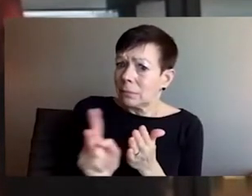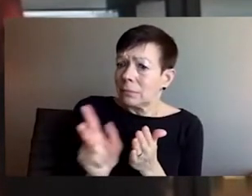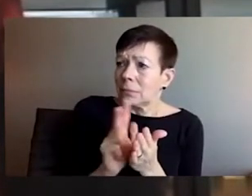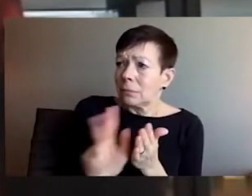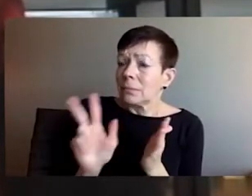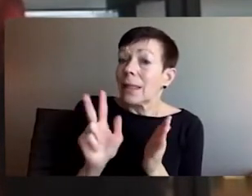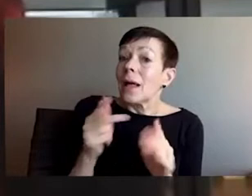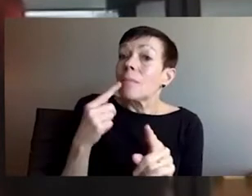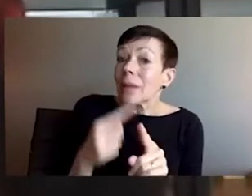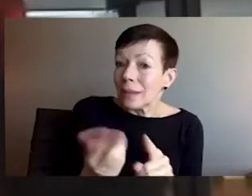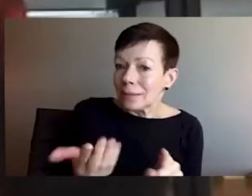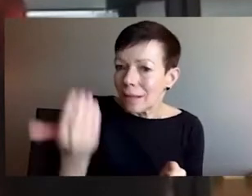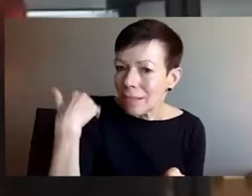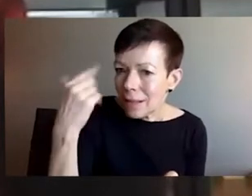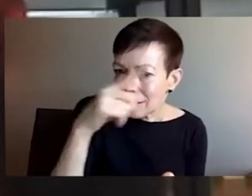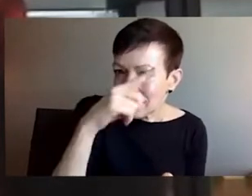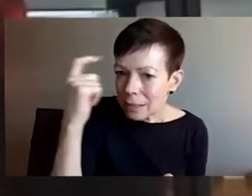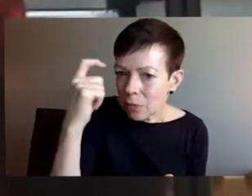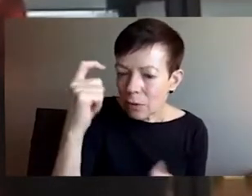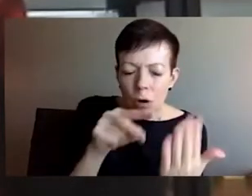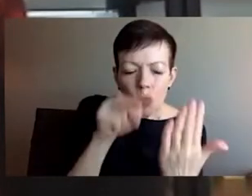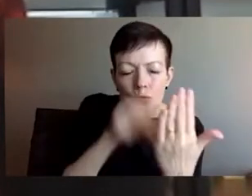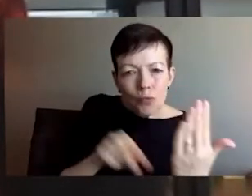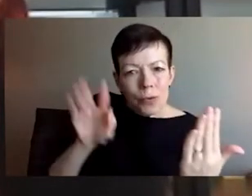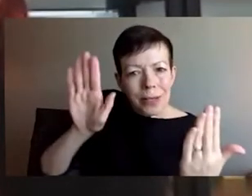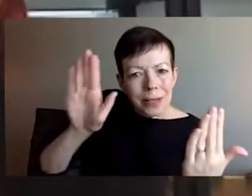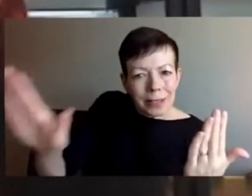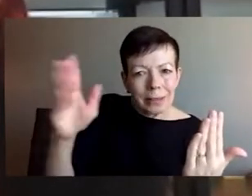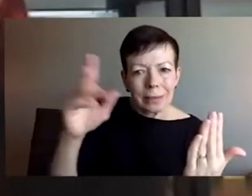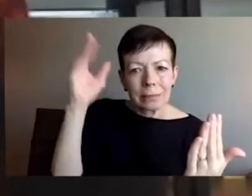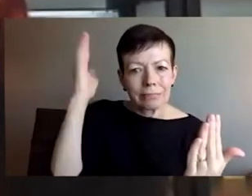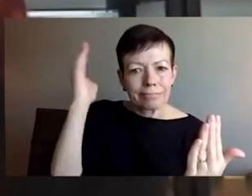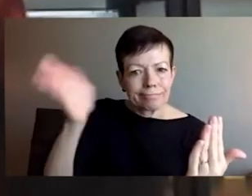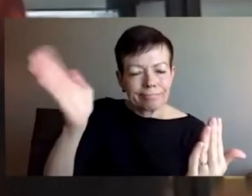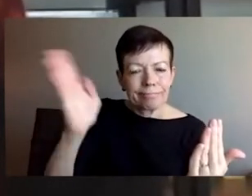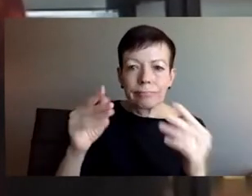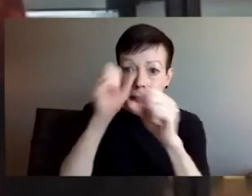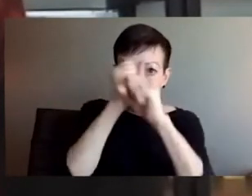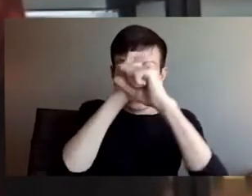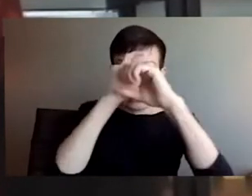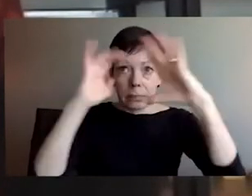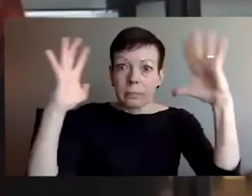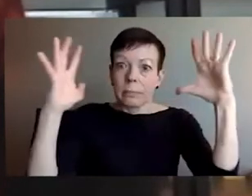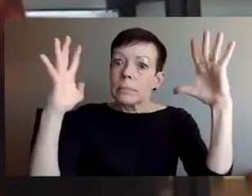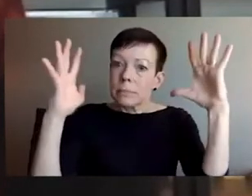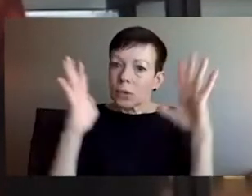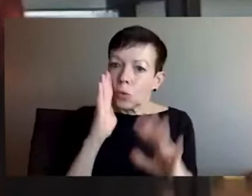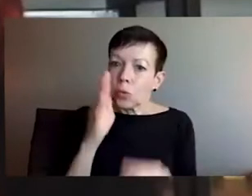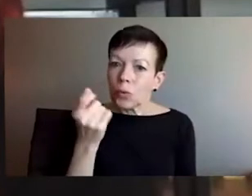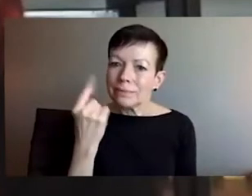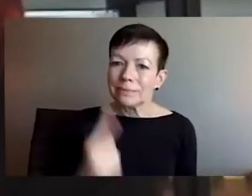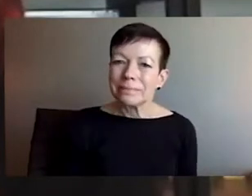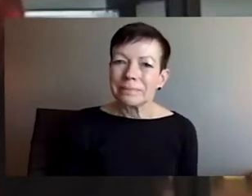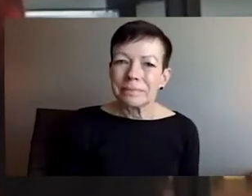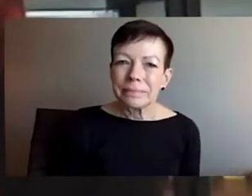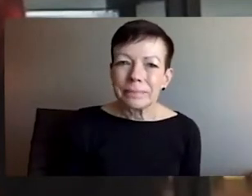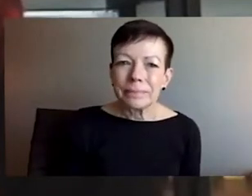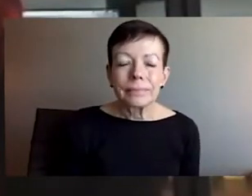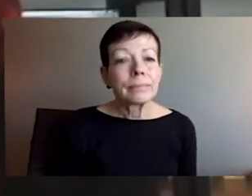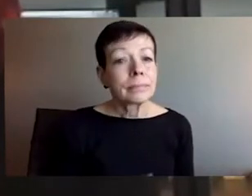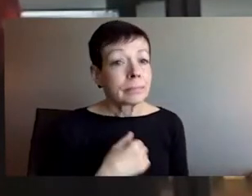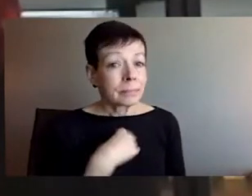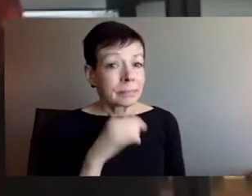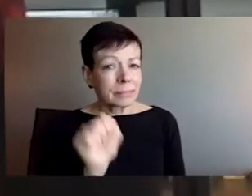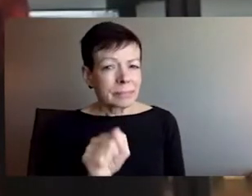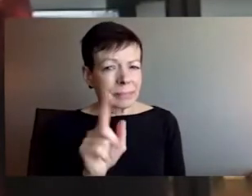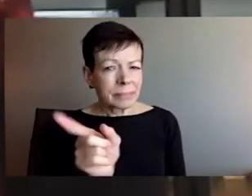and I would also encourage those who wish to understand it to, you know, read, read Putin's speeches about Ukraine, um, from,